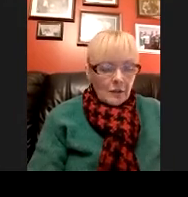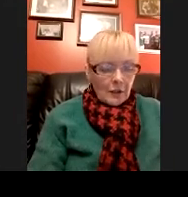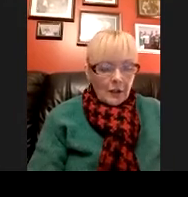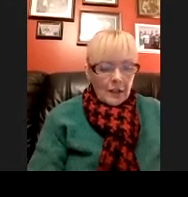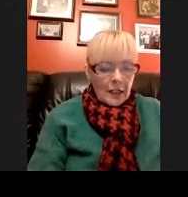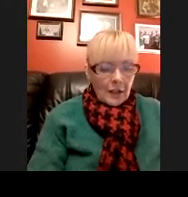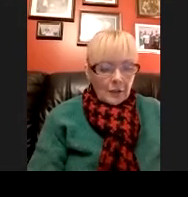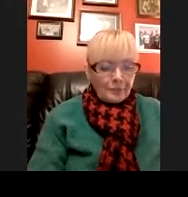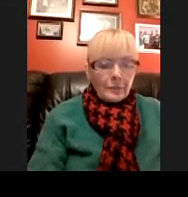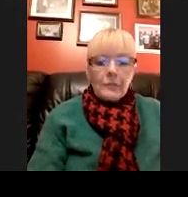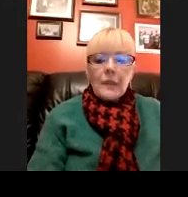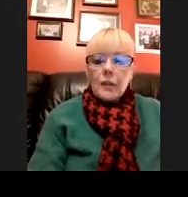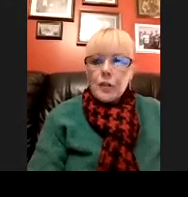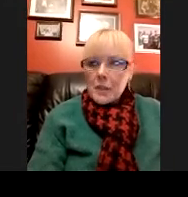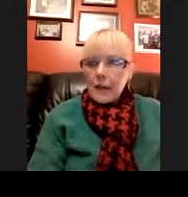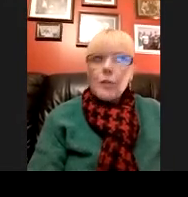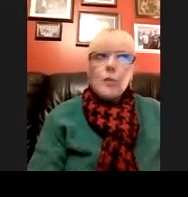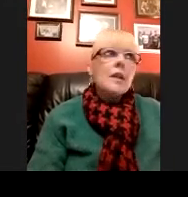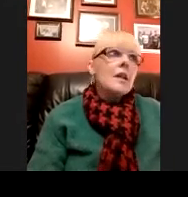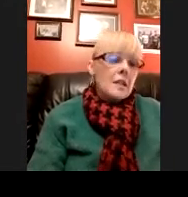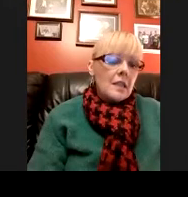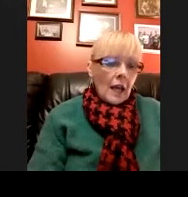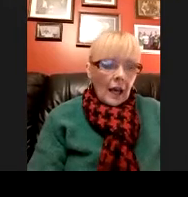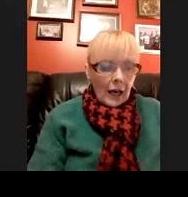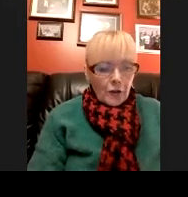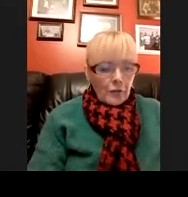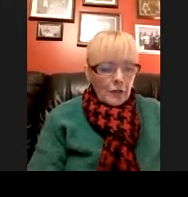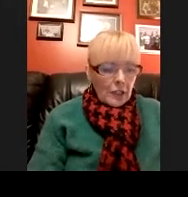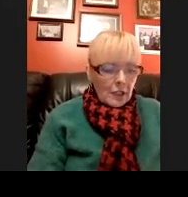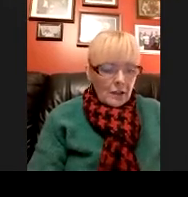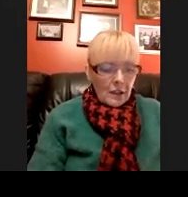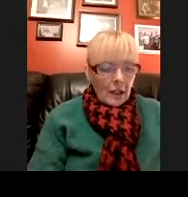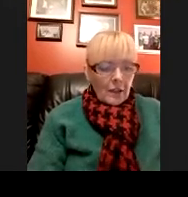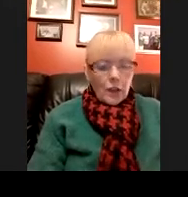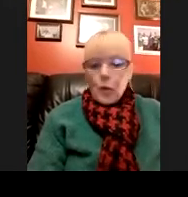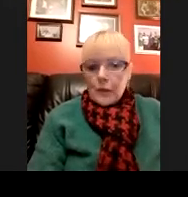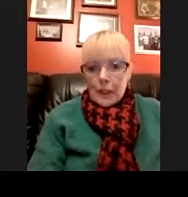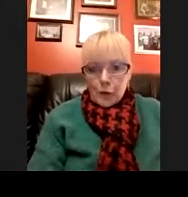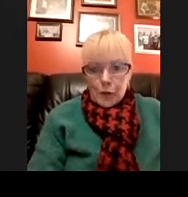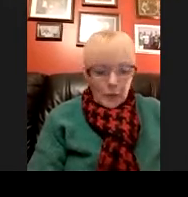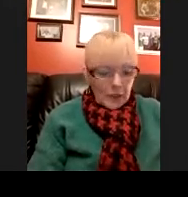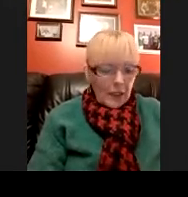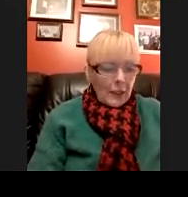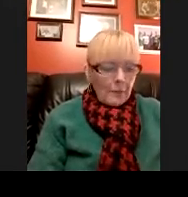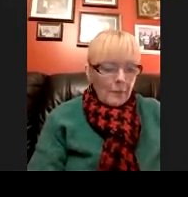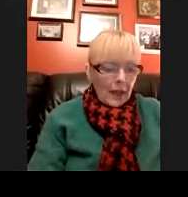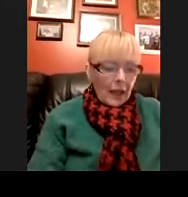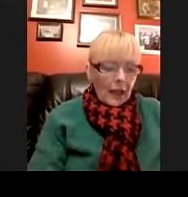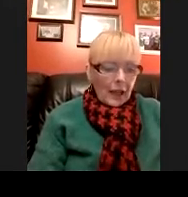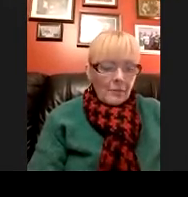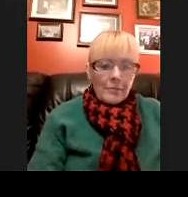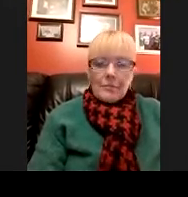outside of of the center christmas karaoke nights afternoon teas the 12 days of christmas theme